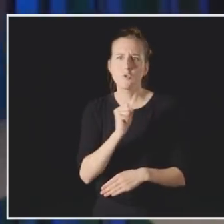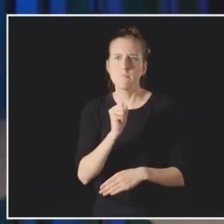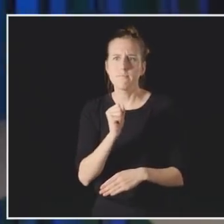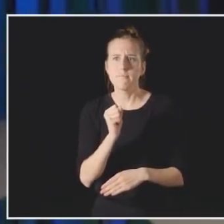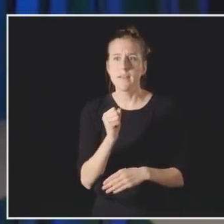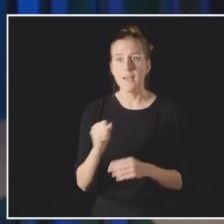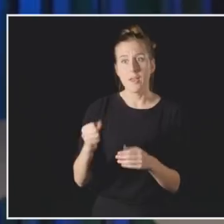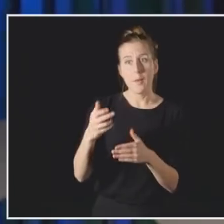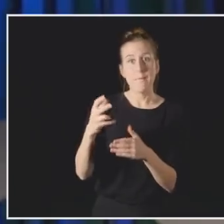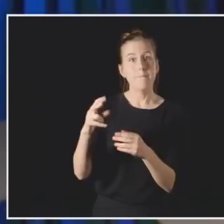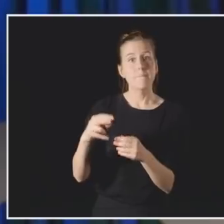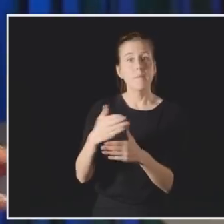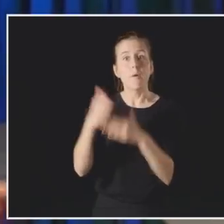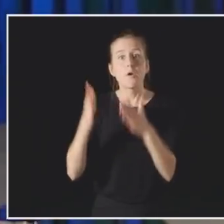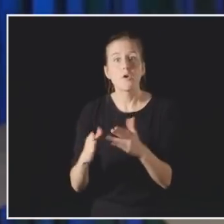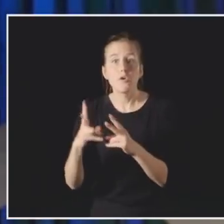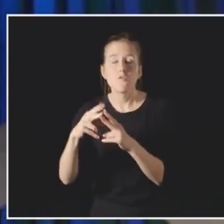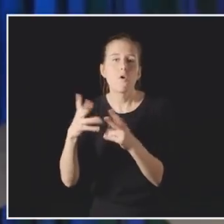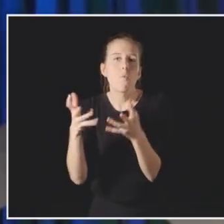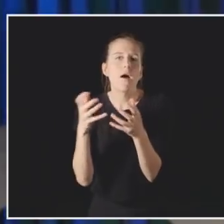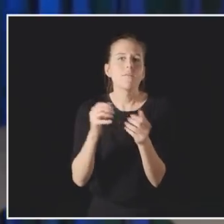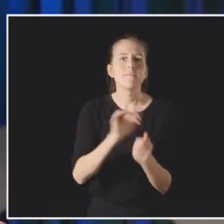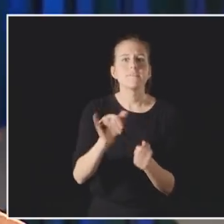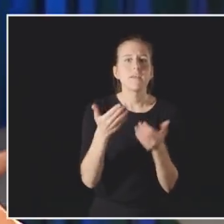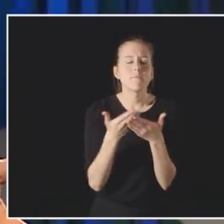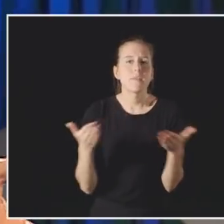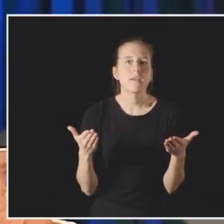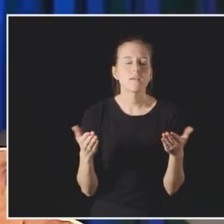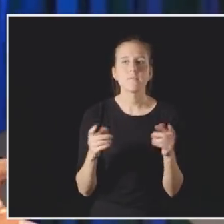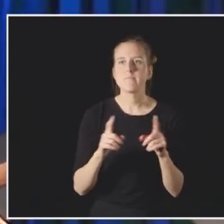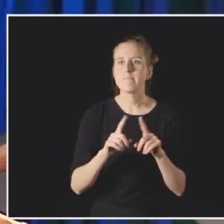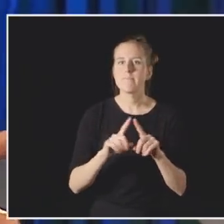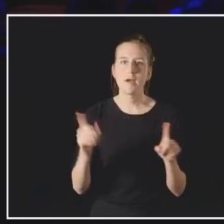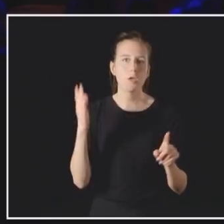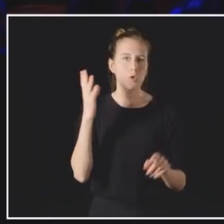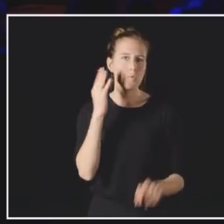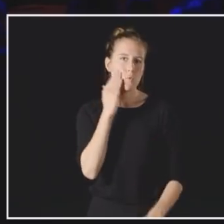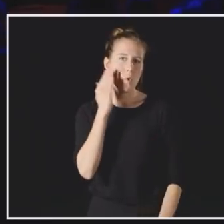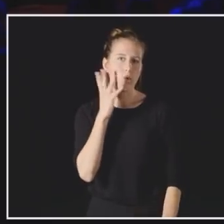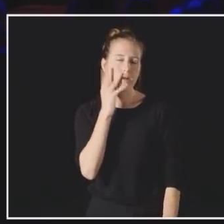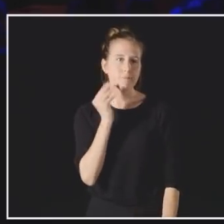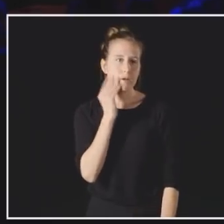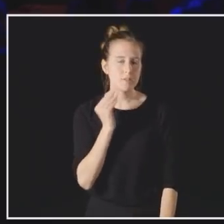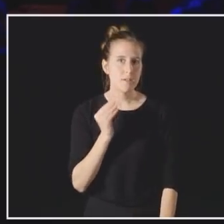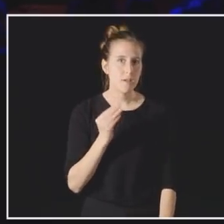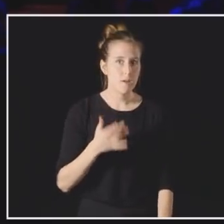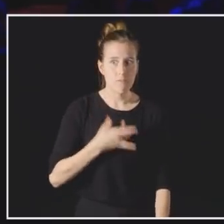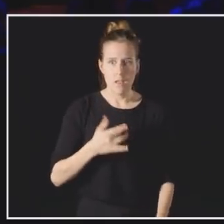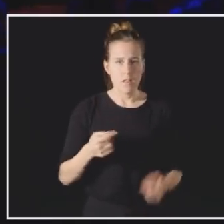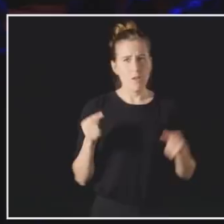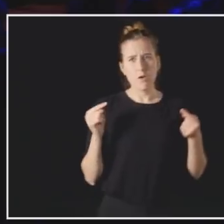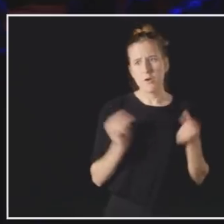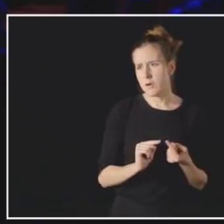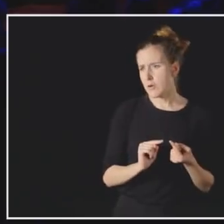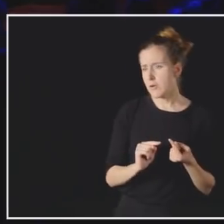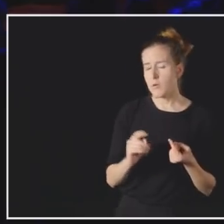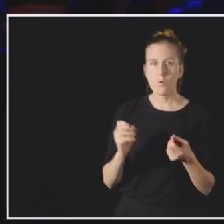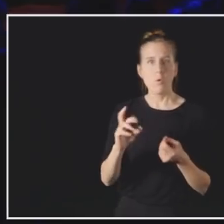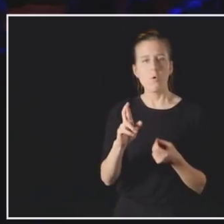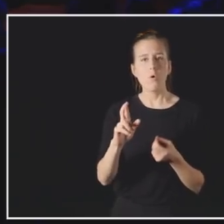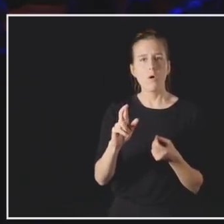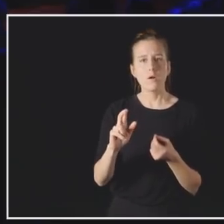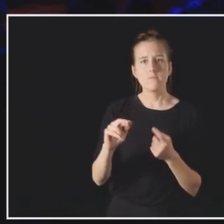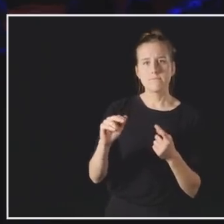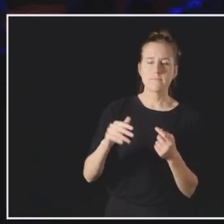this assumption that we both want the same thing. But we've all experienced what can happen. We can have feelings of hurt